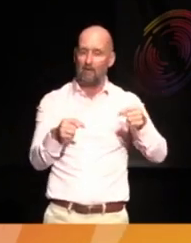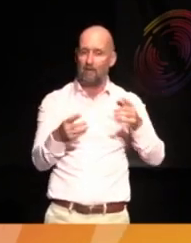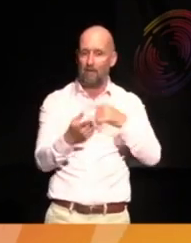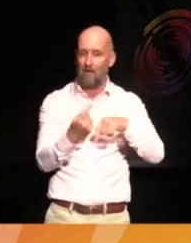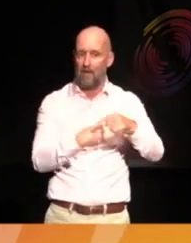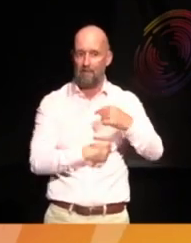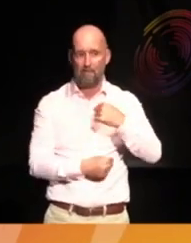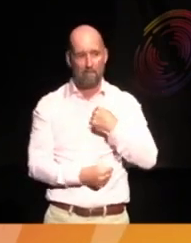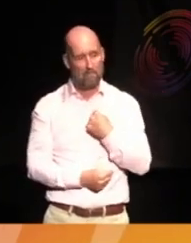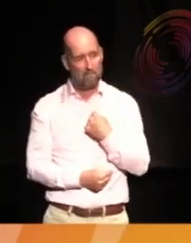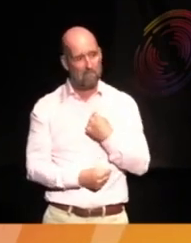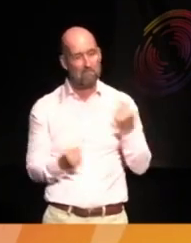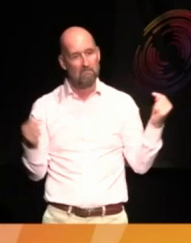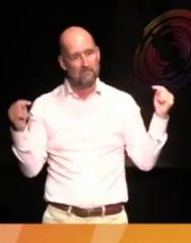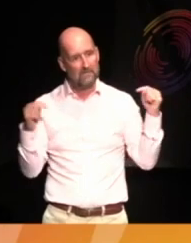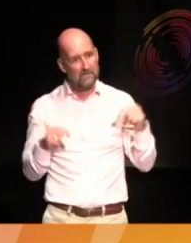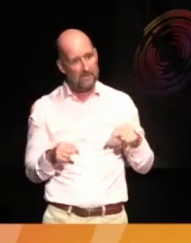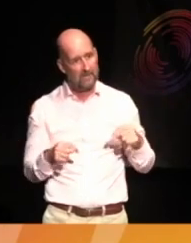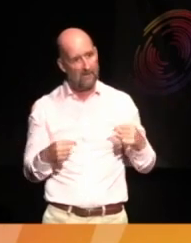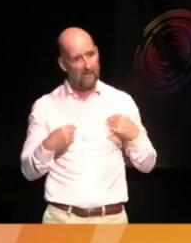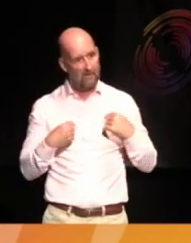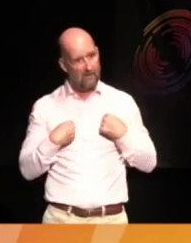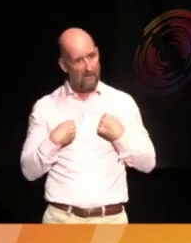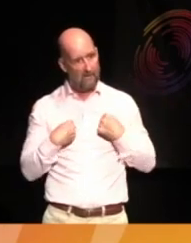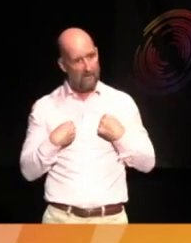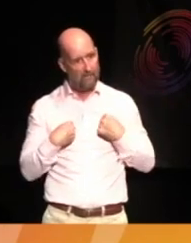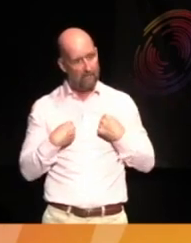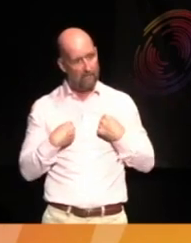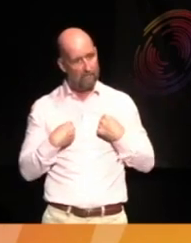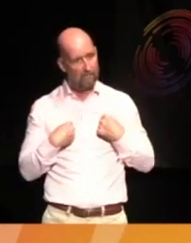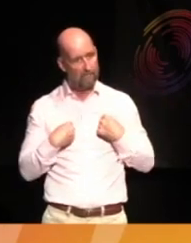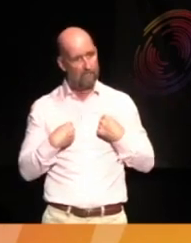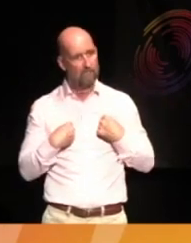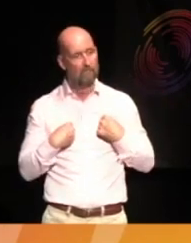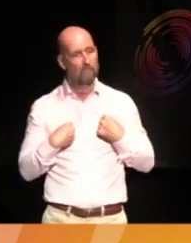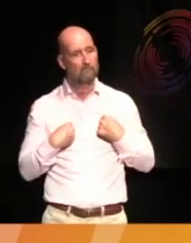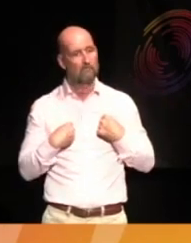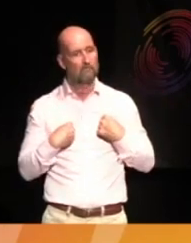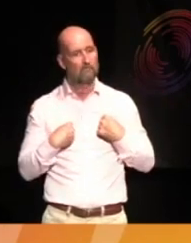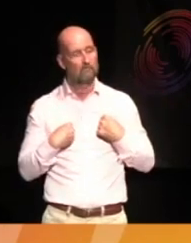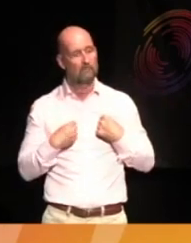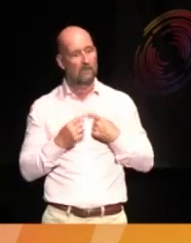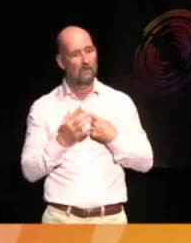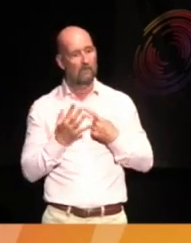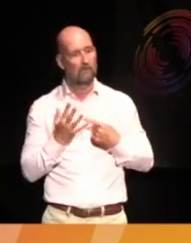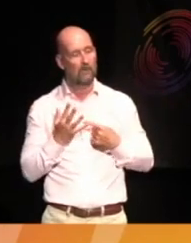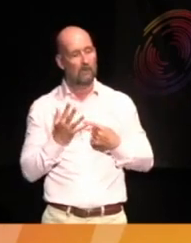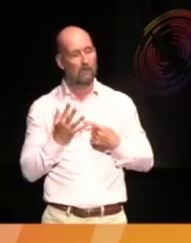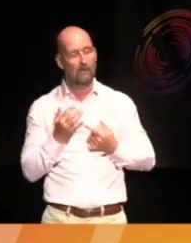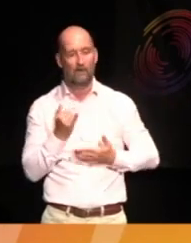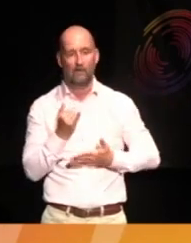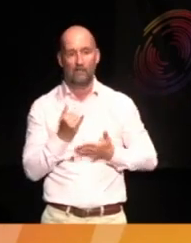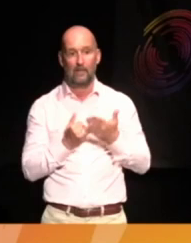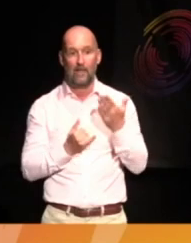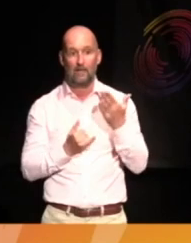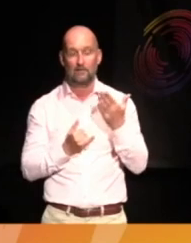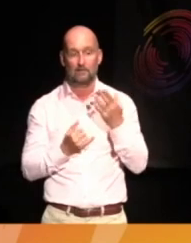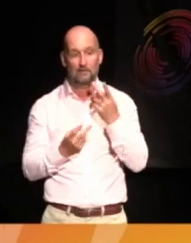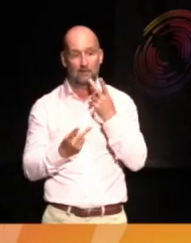I am. Five, the last song.